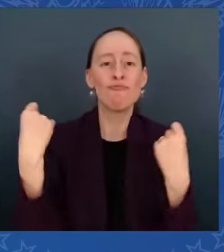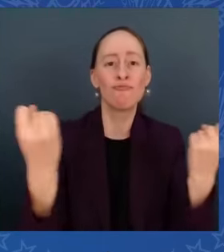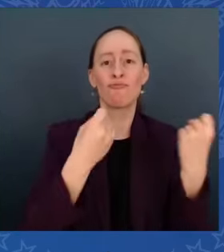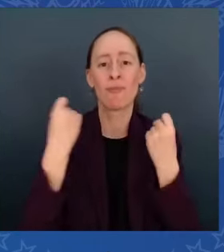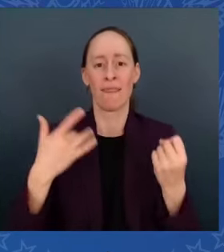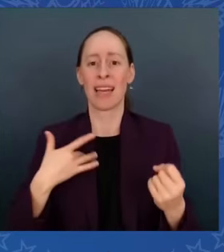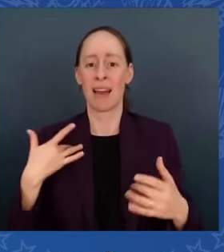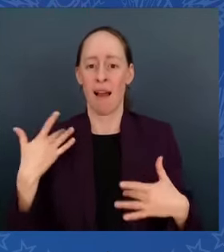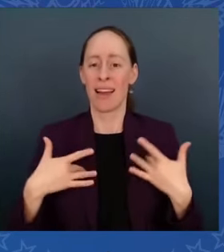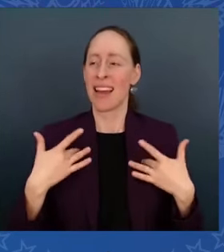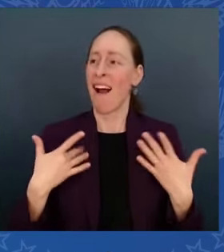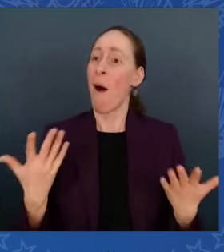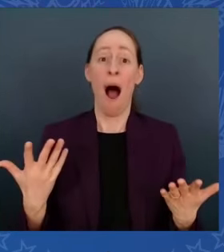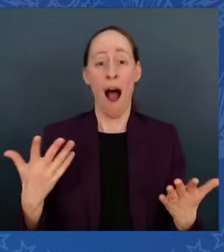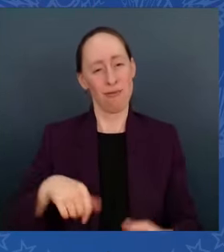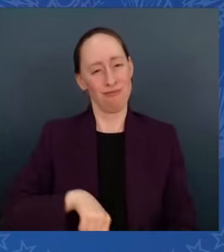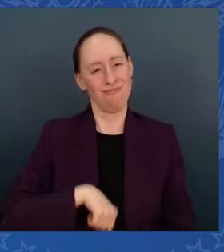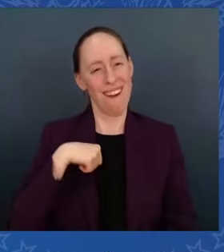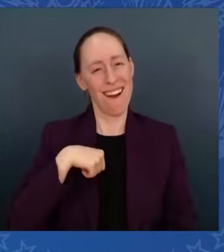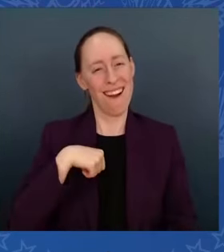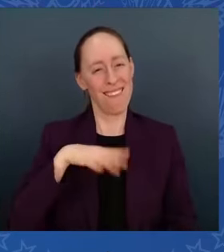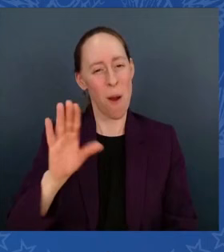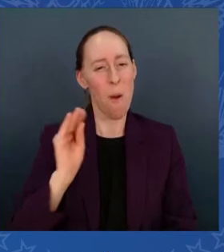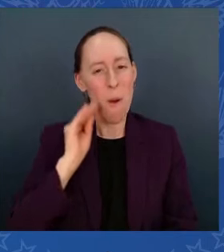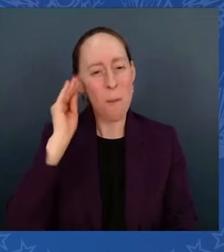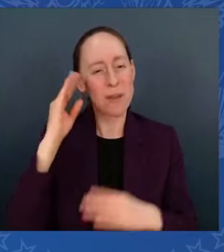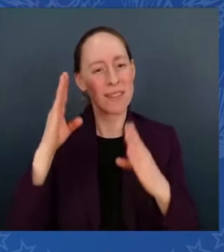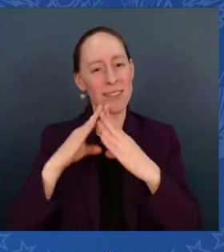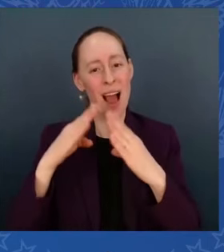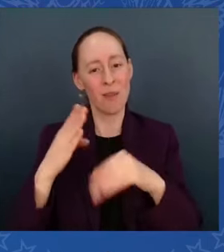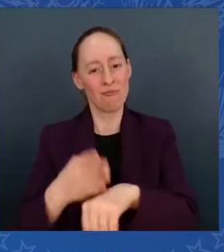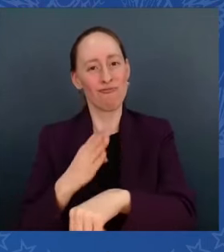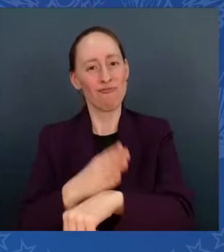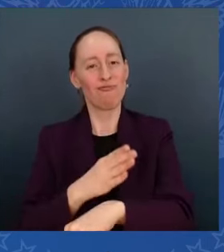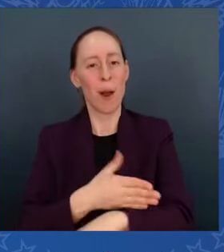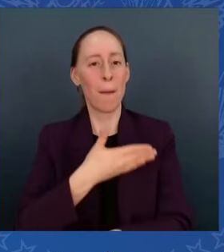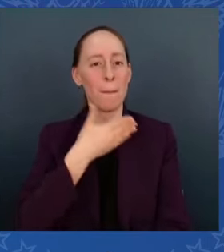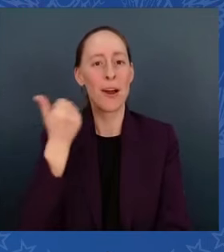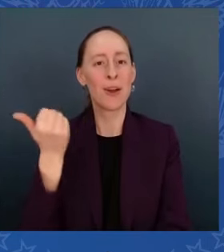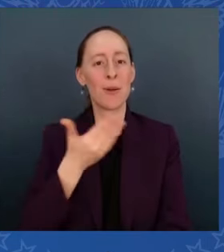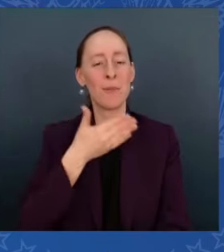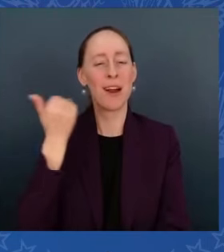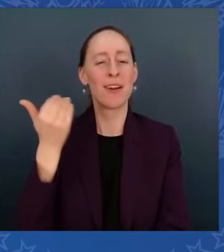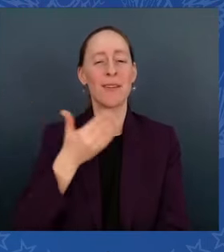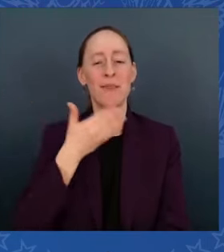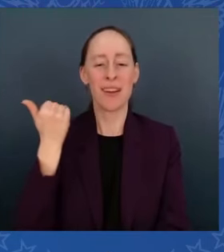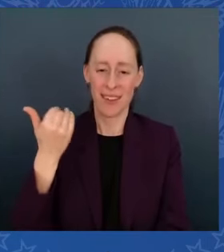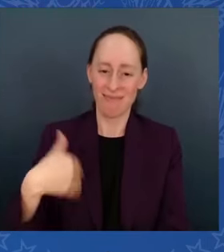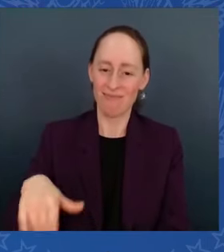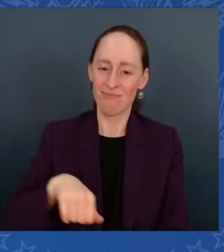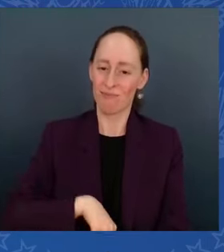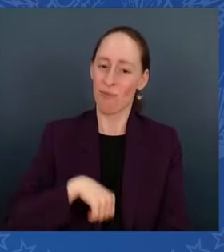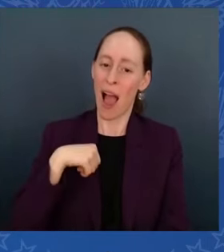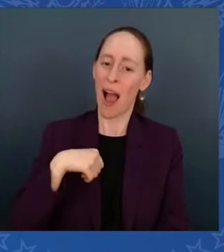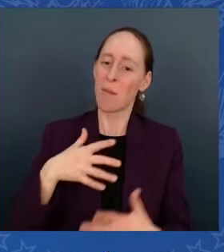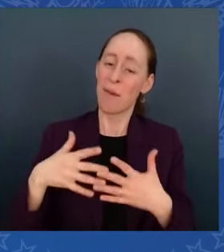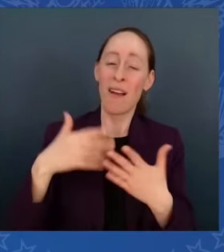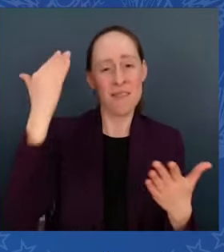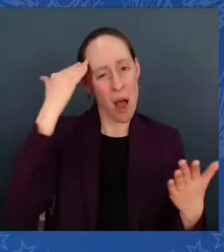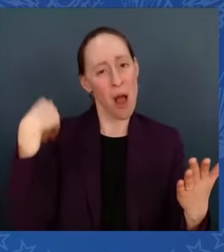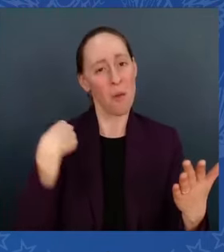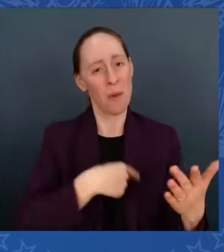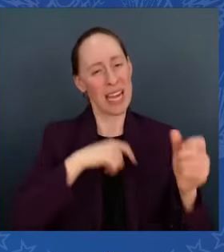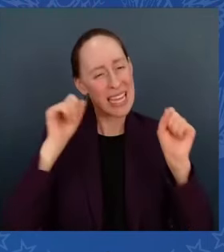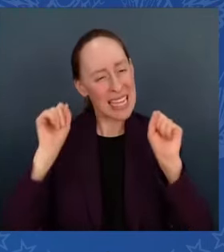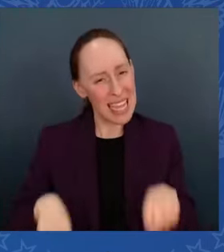hometowns making a comeback. Pride in America. Pride in knowing we can get big things done in America when we set our mind on big